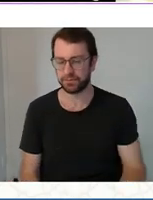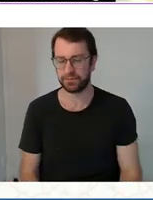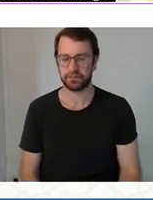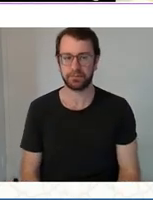and shortcomings.